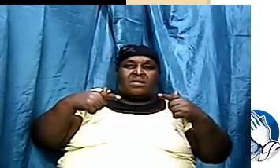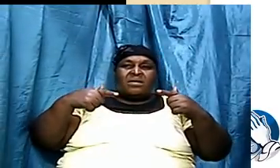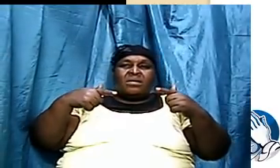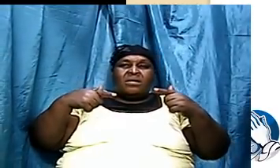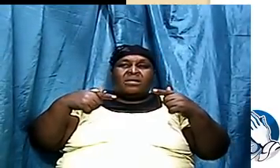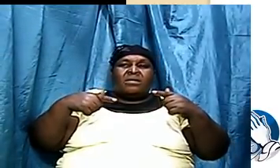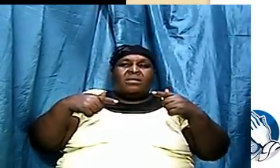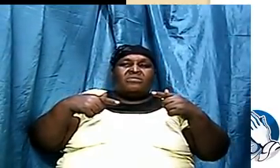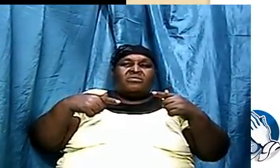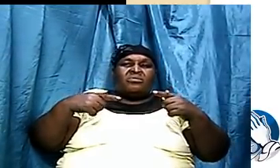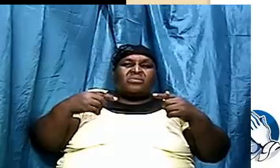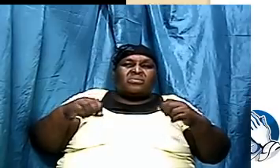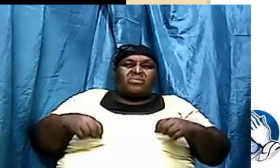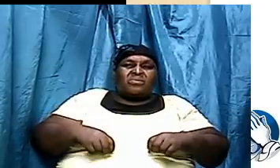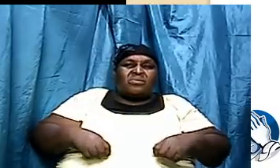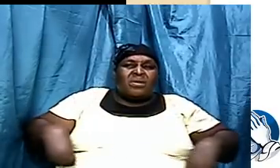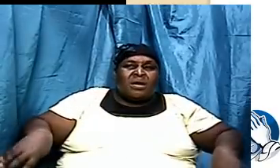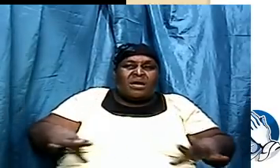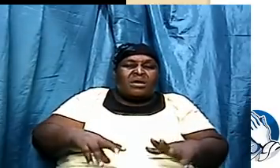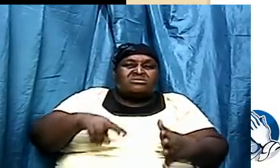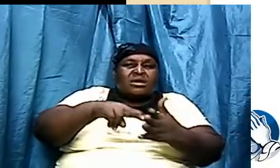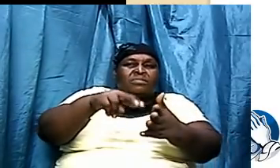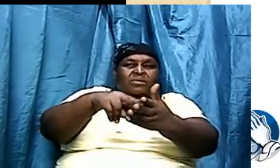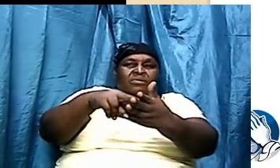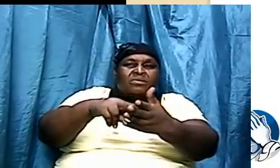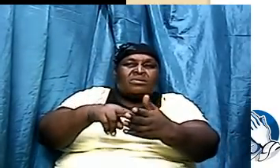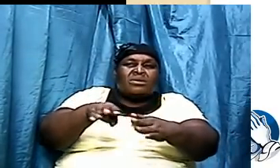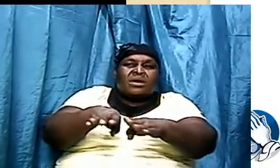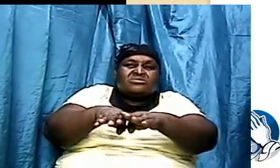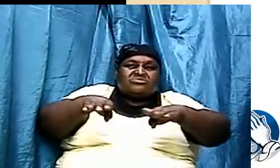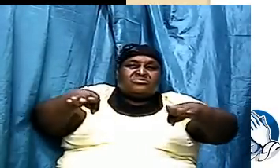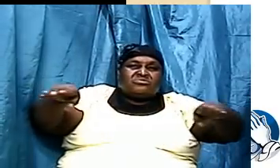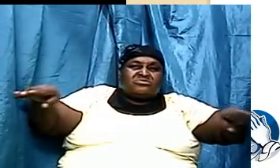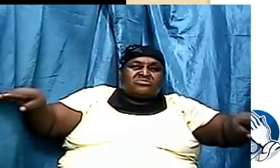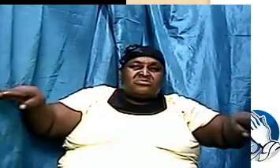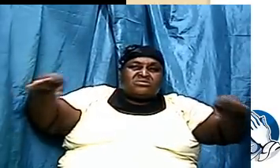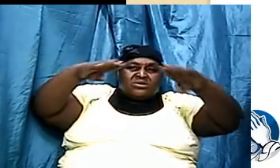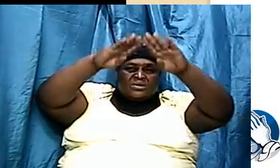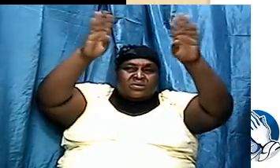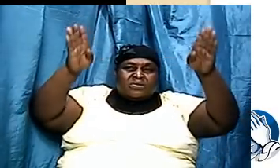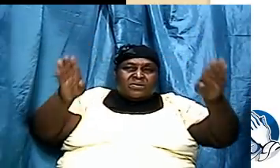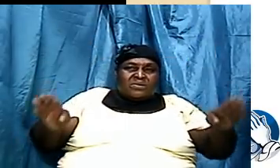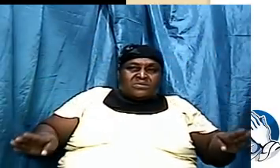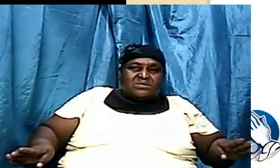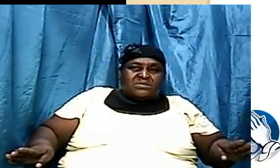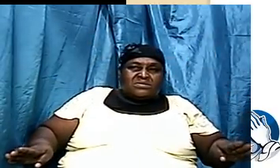that stretched out the heavens as a curtain and spread them out as the tent dwell in.